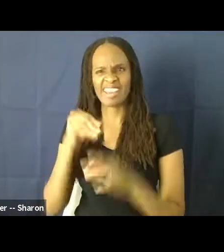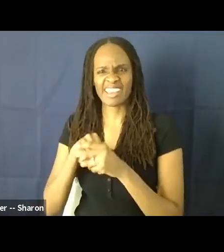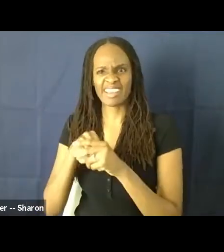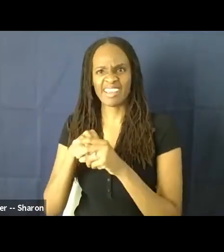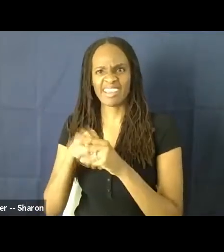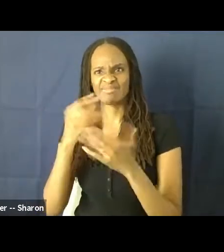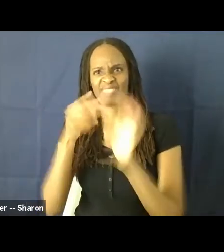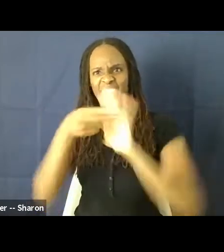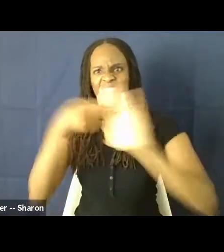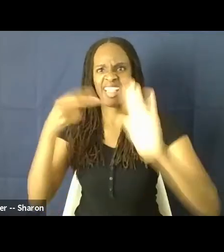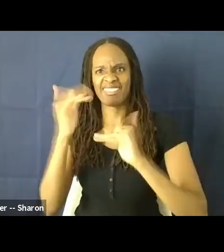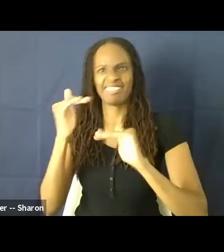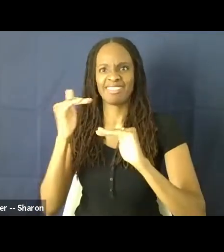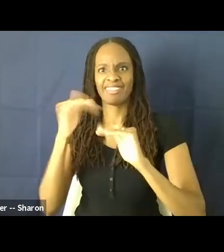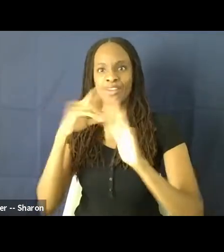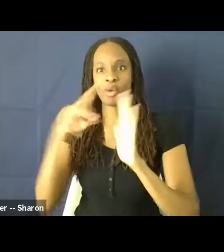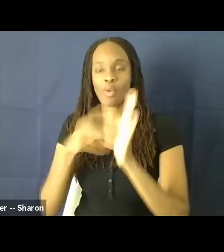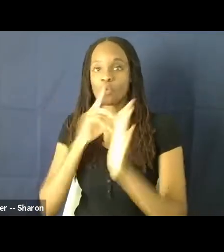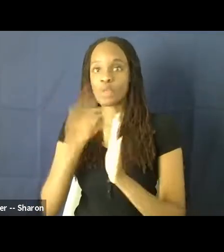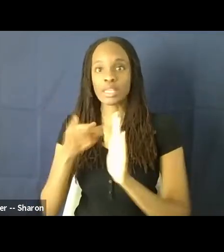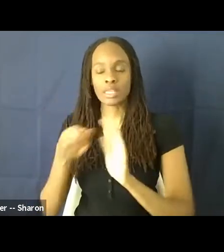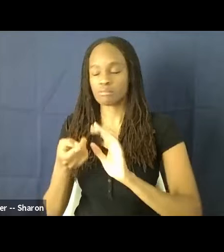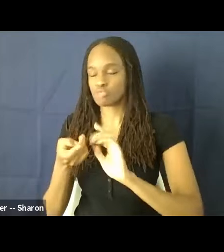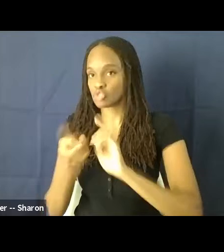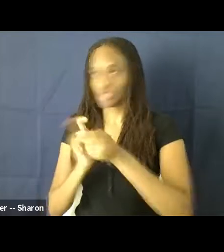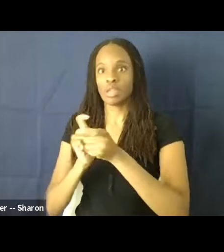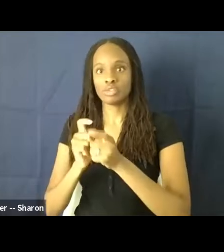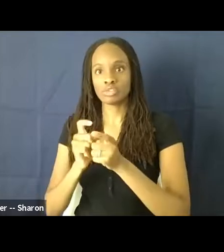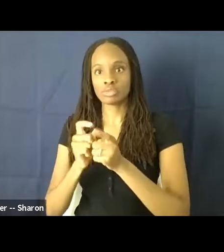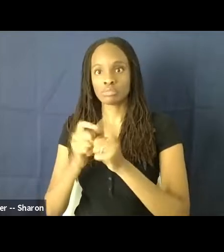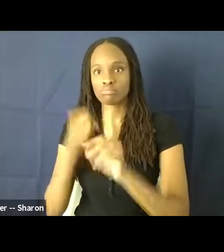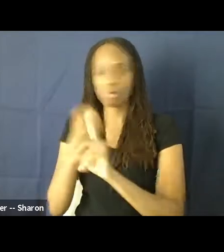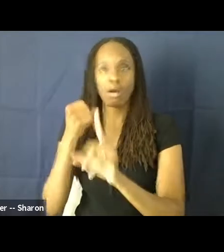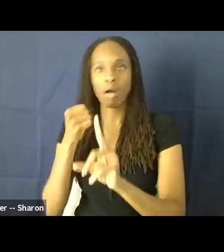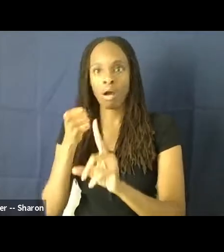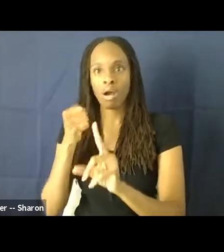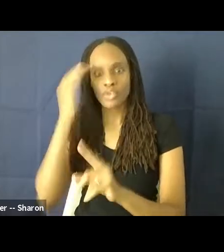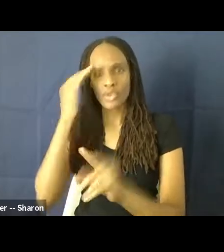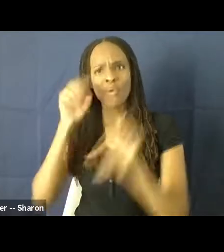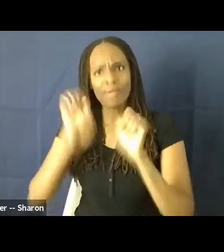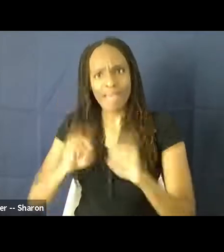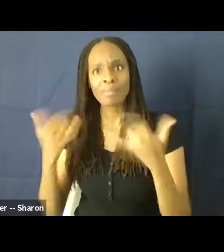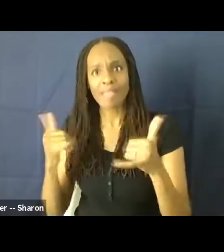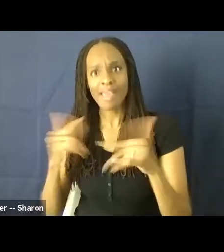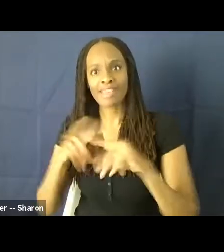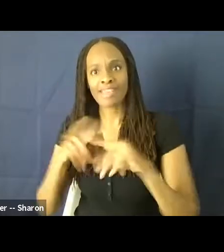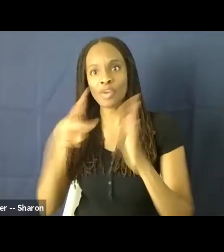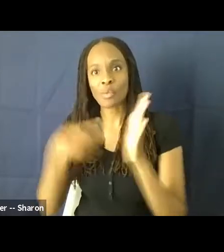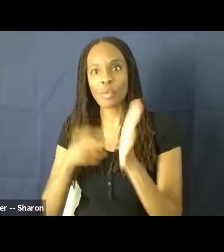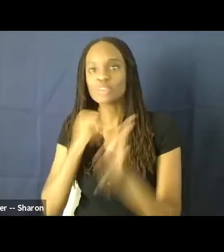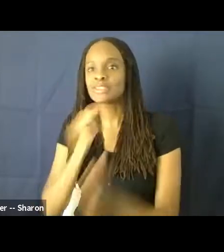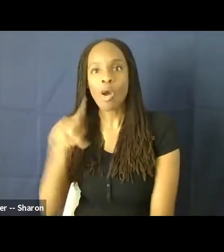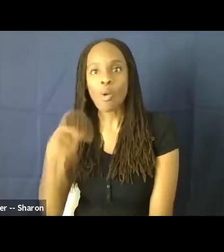she knew that, you know, she would be able to play different roles than just maids or nannies or other